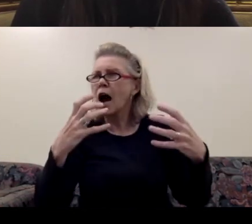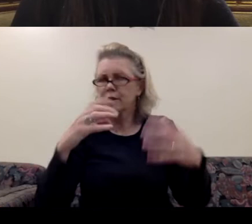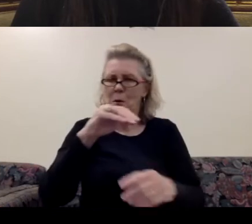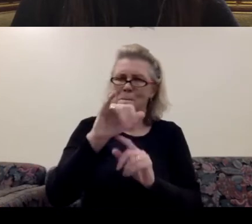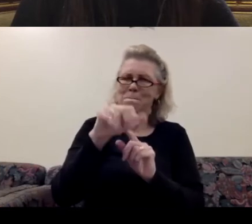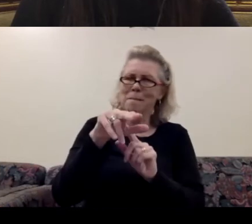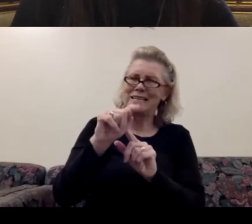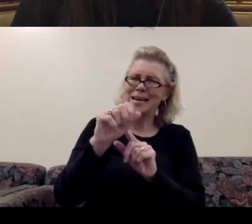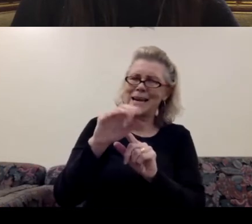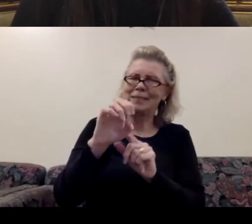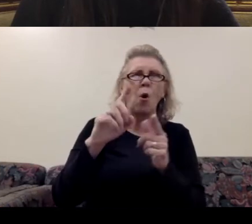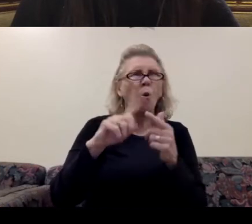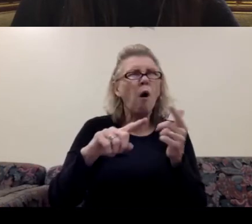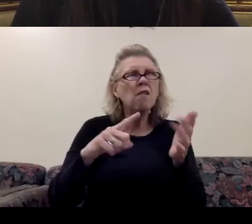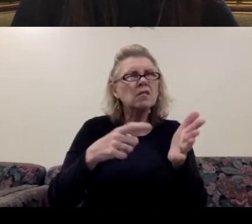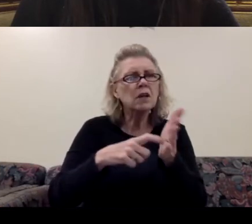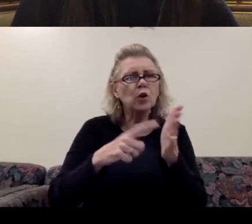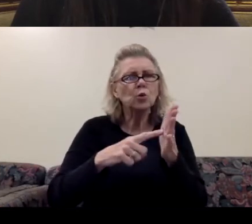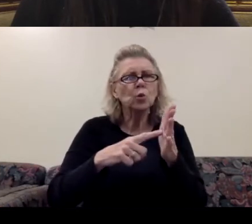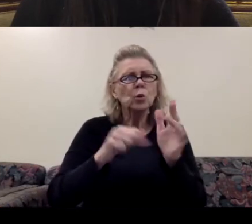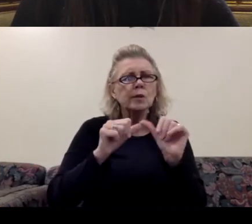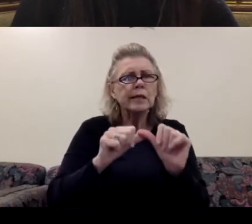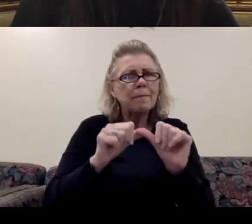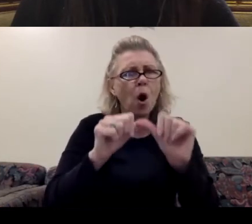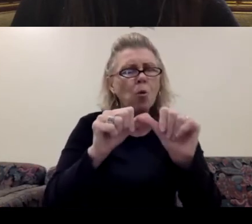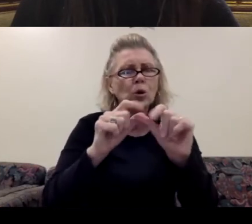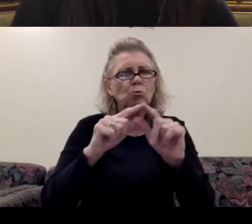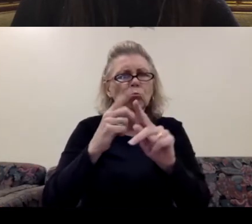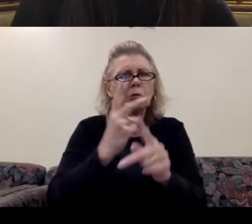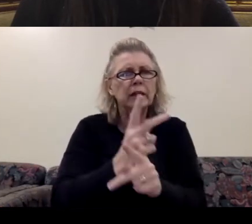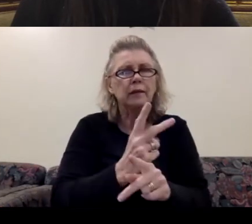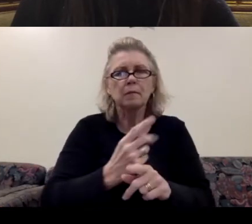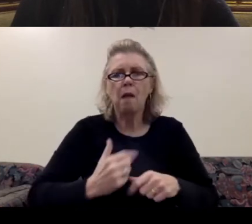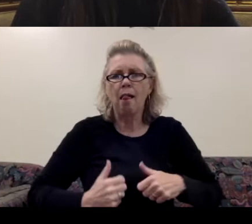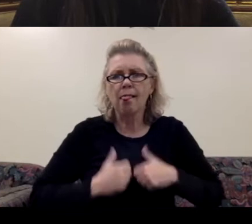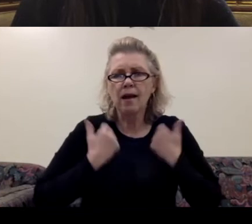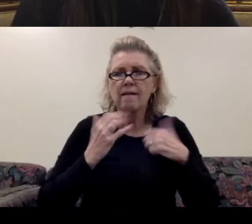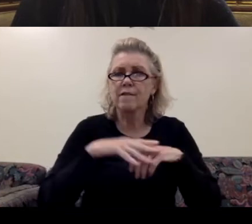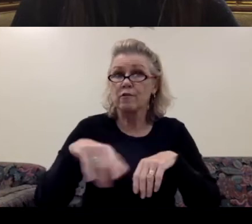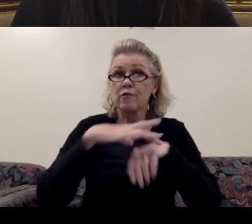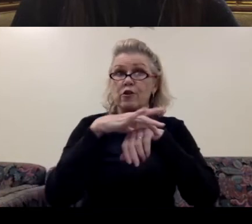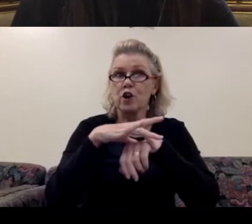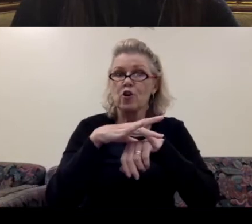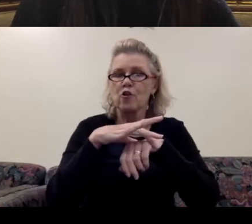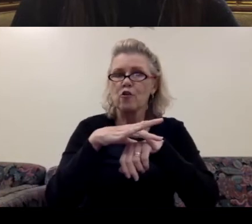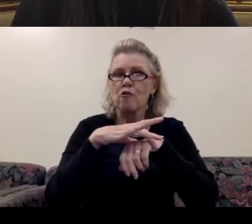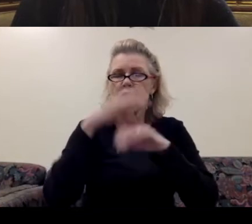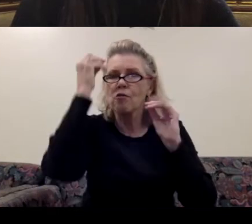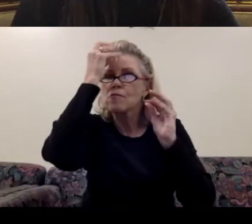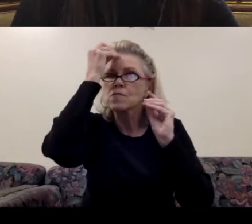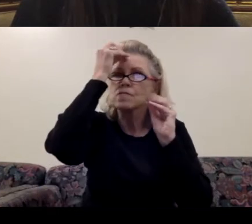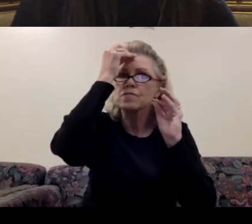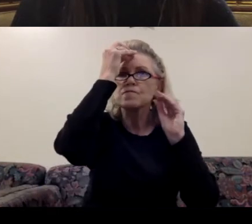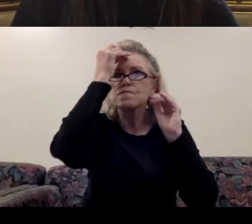going, to keep alive on the earth? I was the biggest,